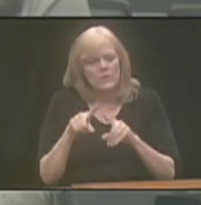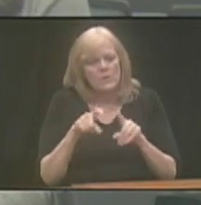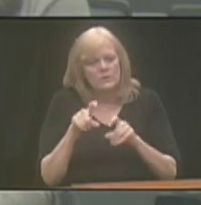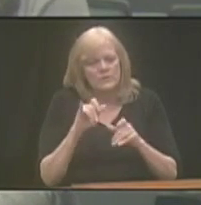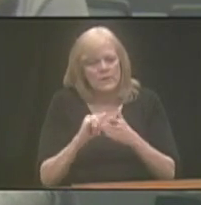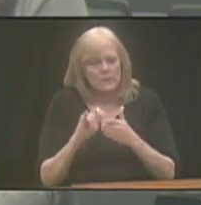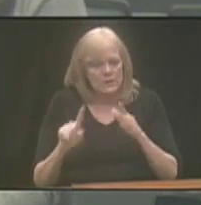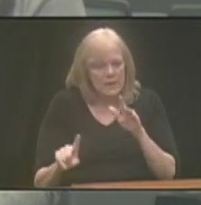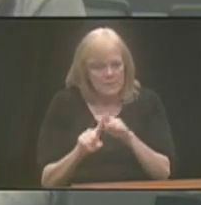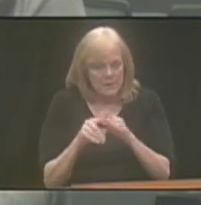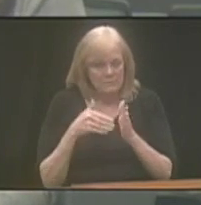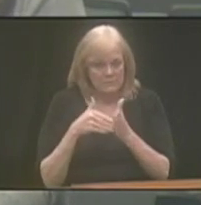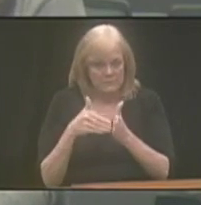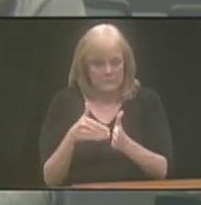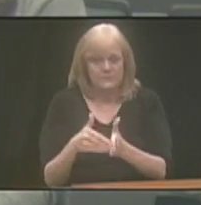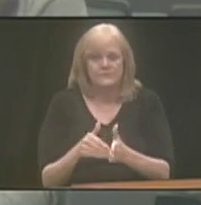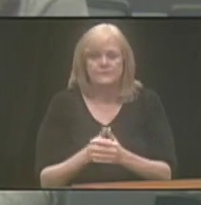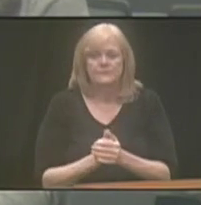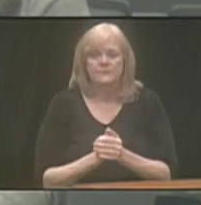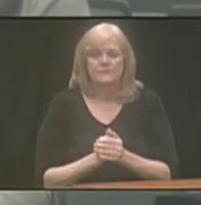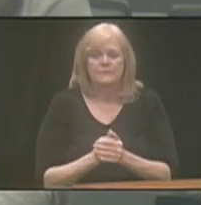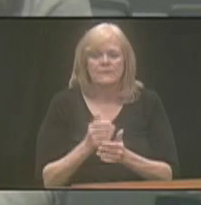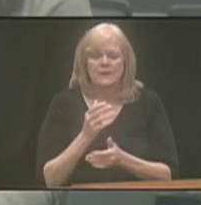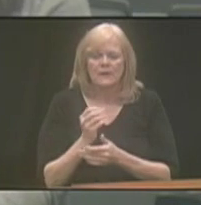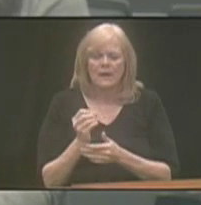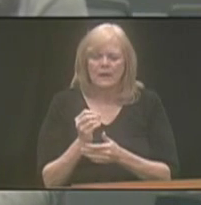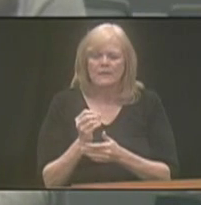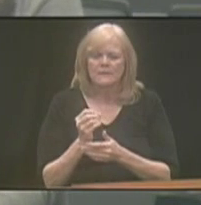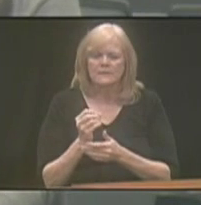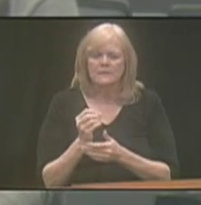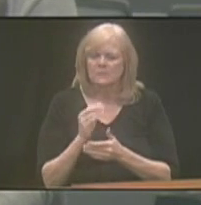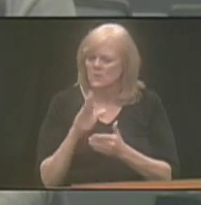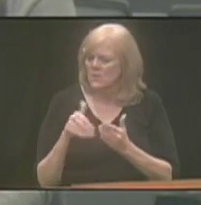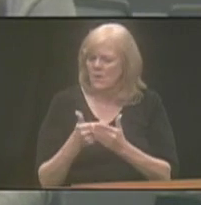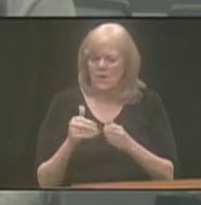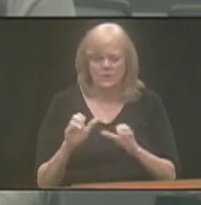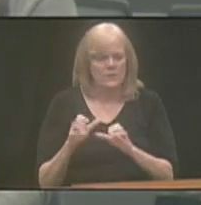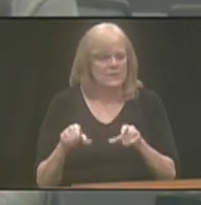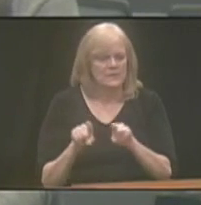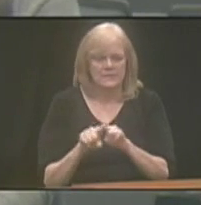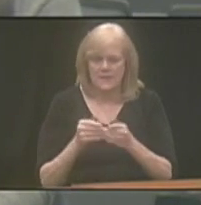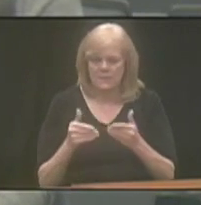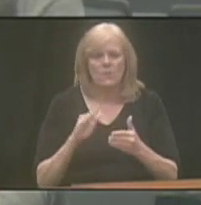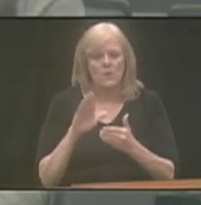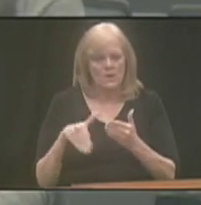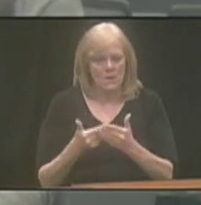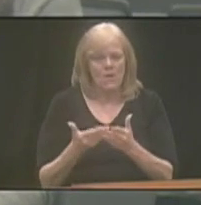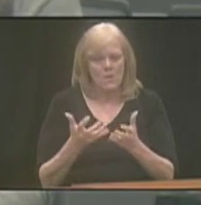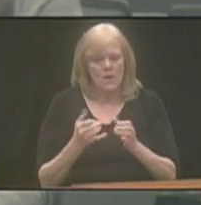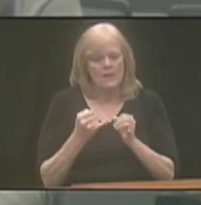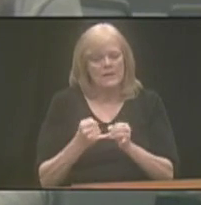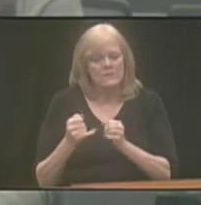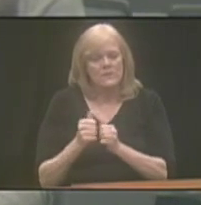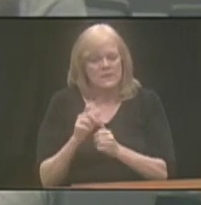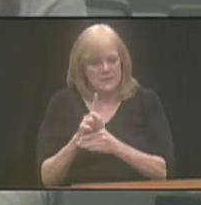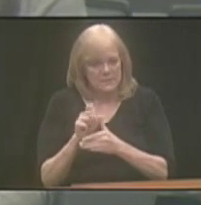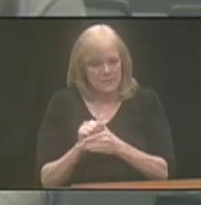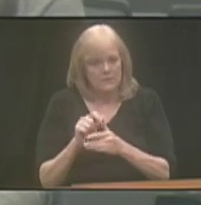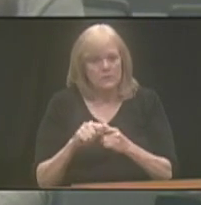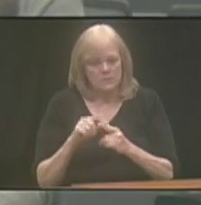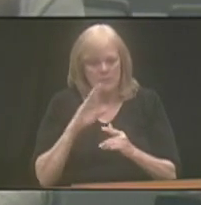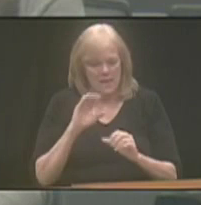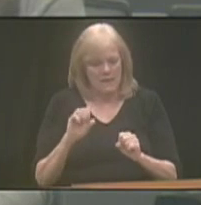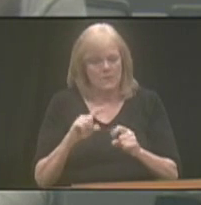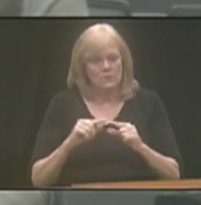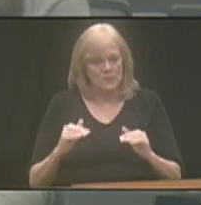questions that are coming up frequently. And just, in a sense, we're all doing the same thing. We all want individuals with disabilities to be able